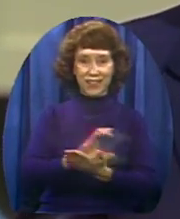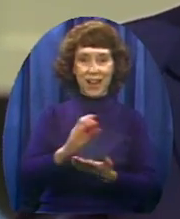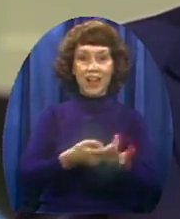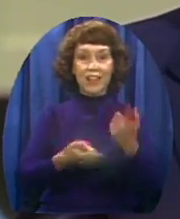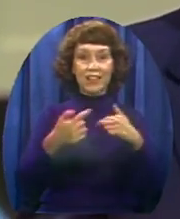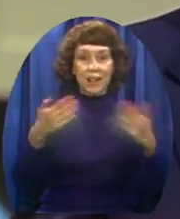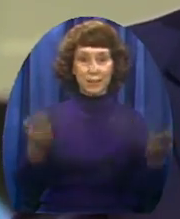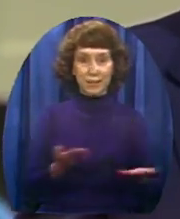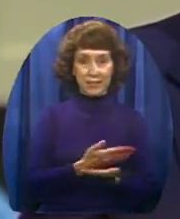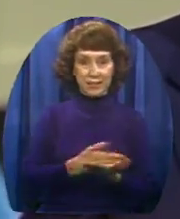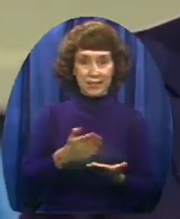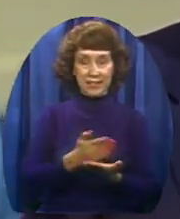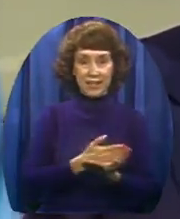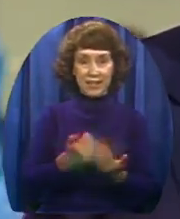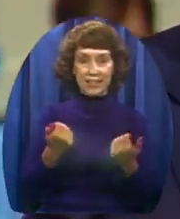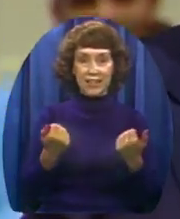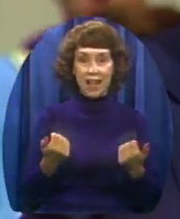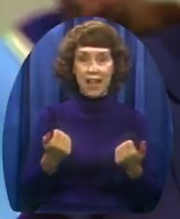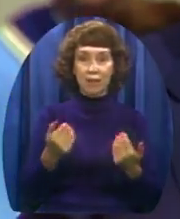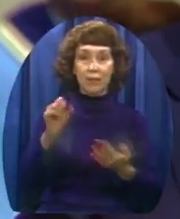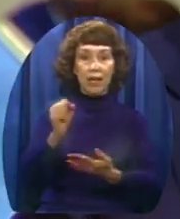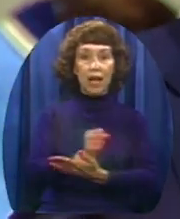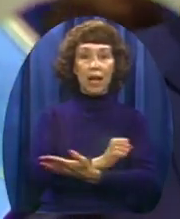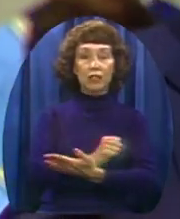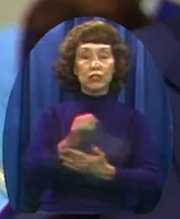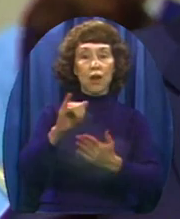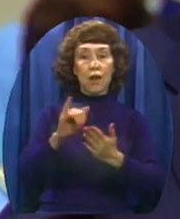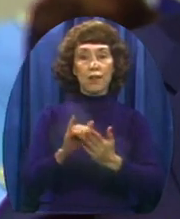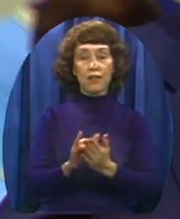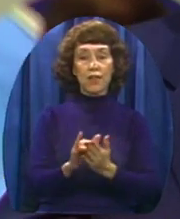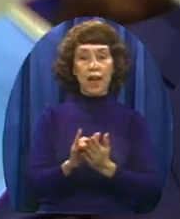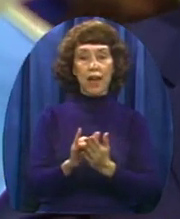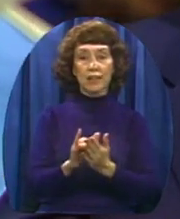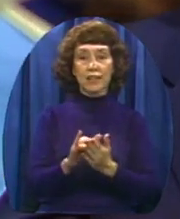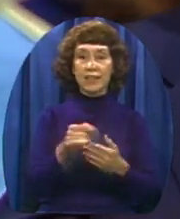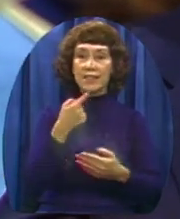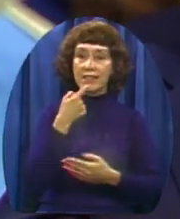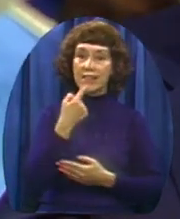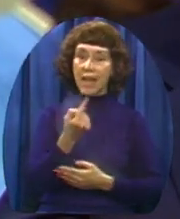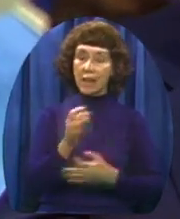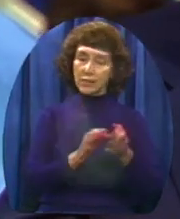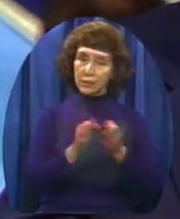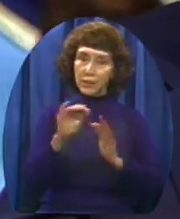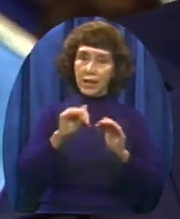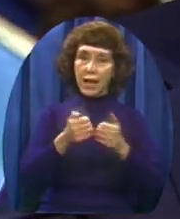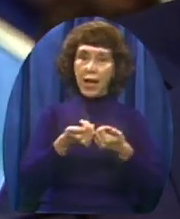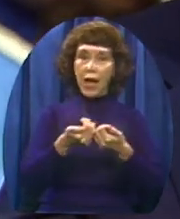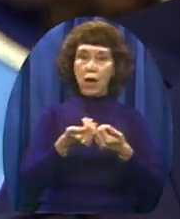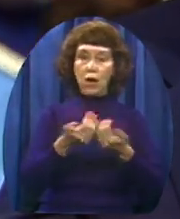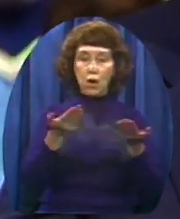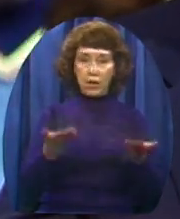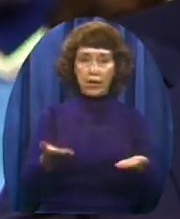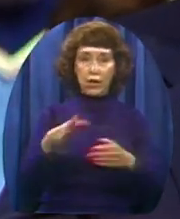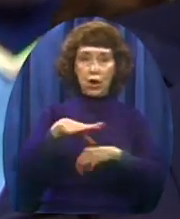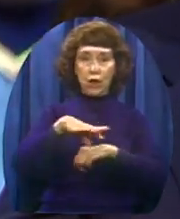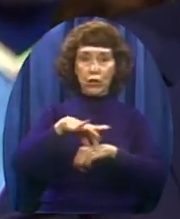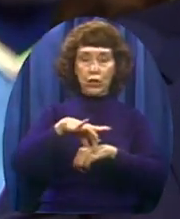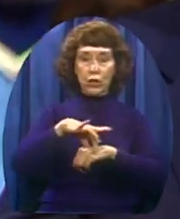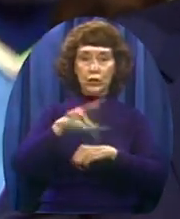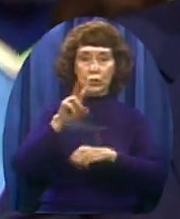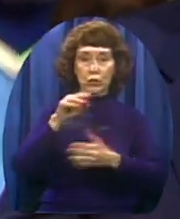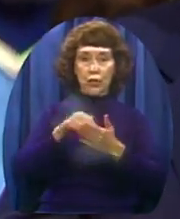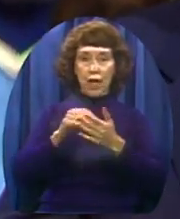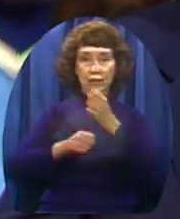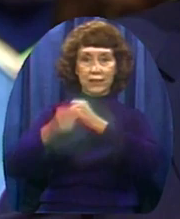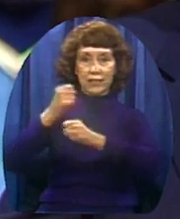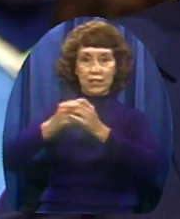for us a song that tells how it was on this earth 2,000 years